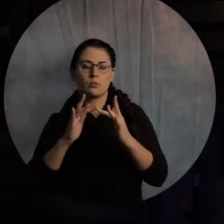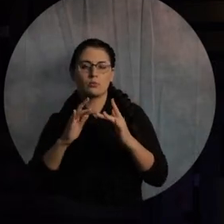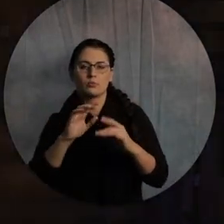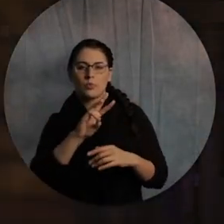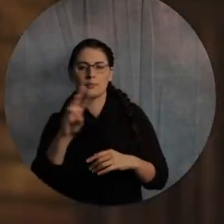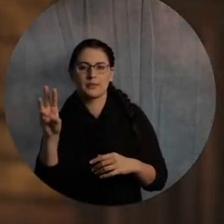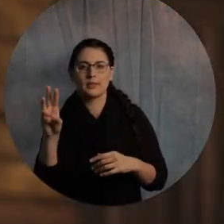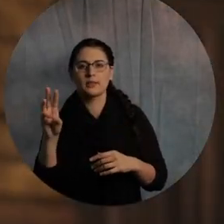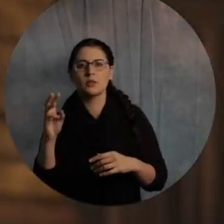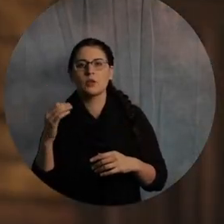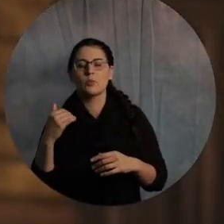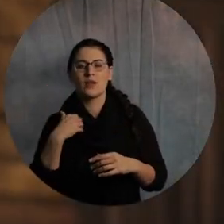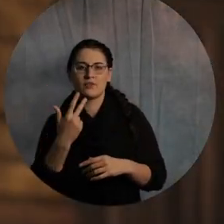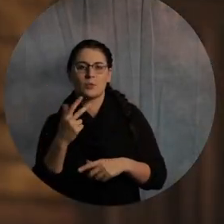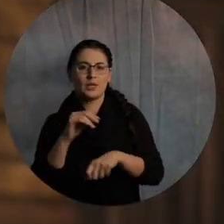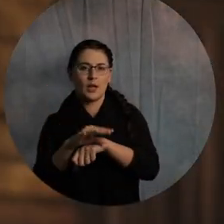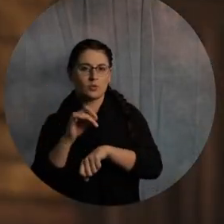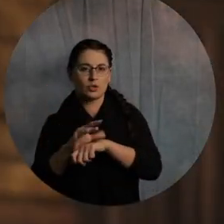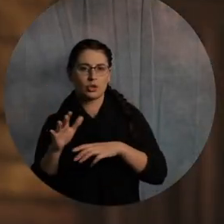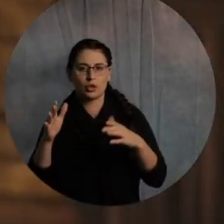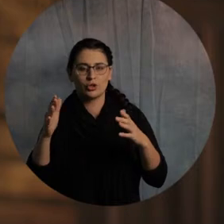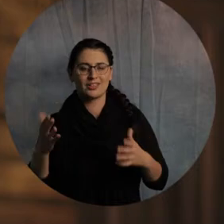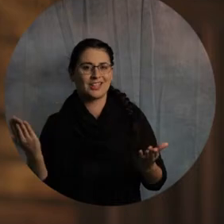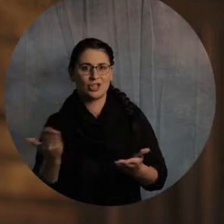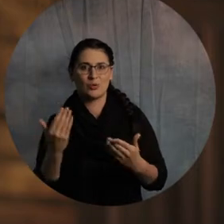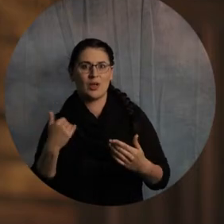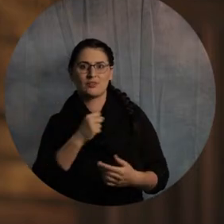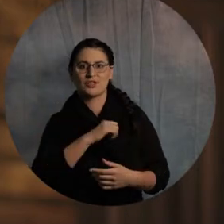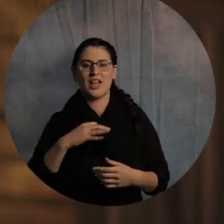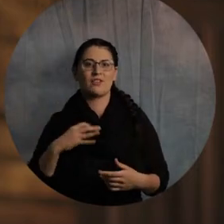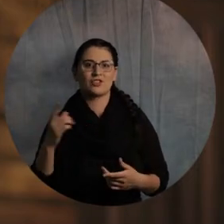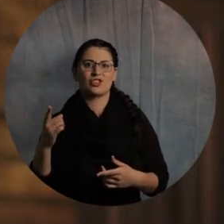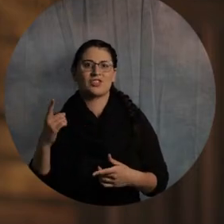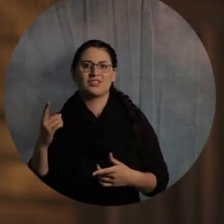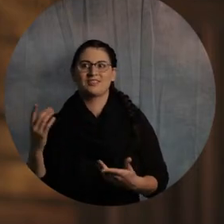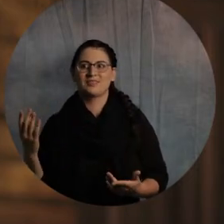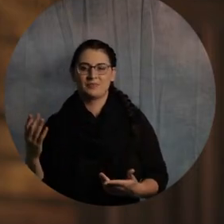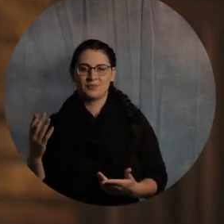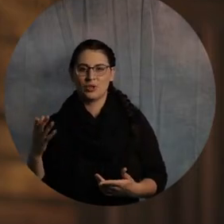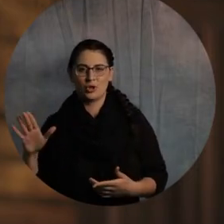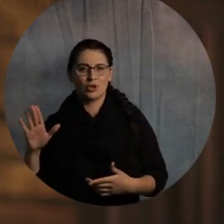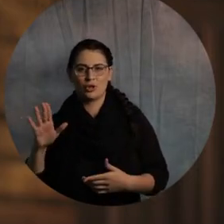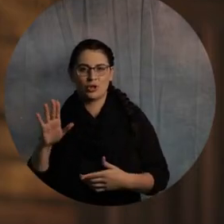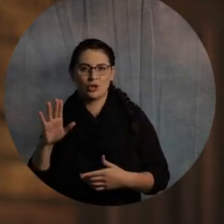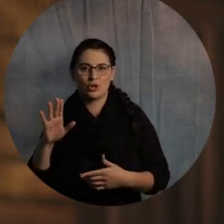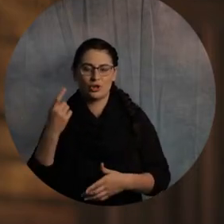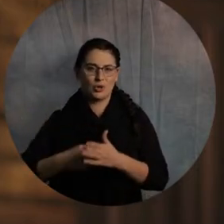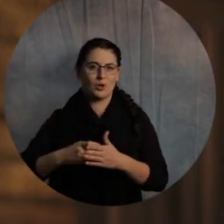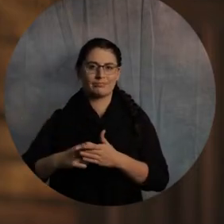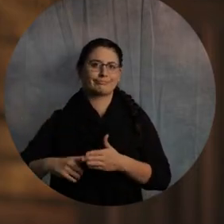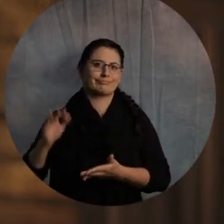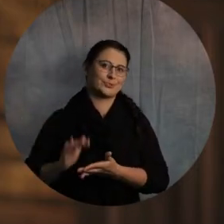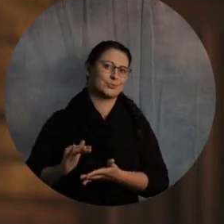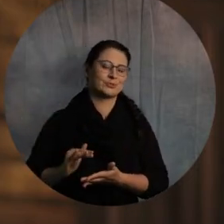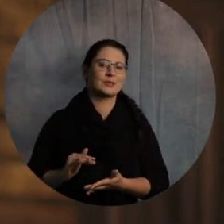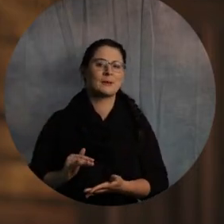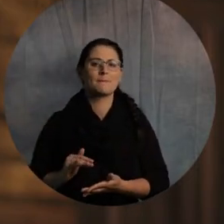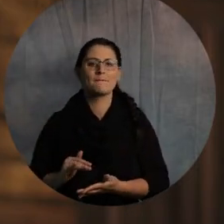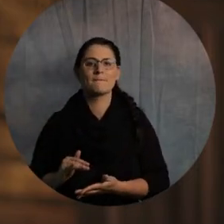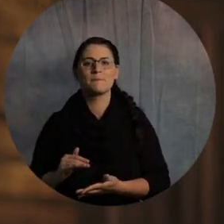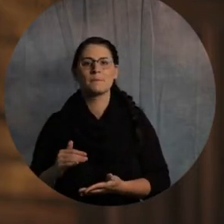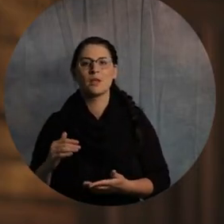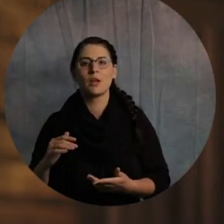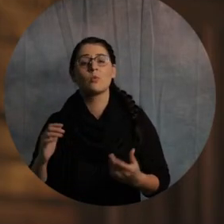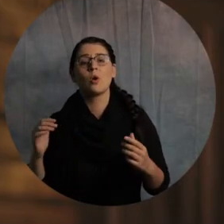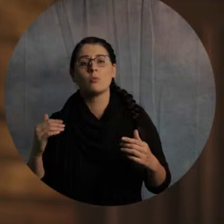Talbert-Kirk, who's on staff here, and you can't beat her rate. David Mean, who has a, it's called Coldwater Counseling